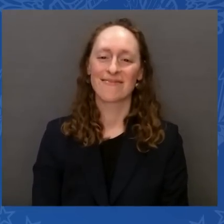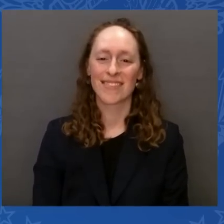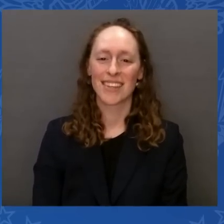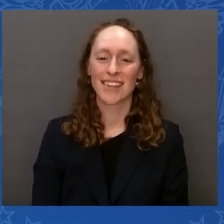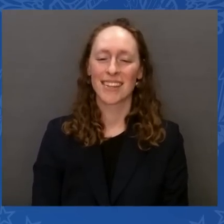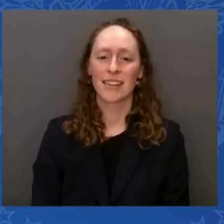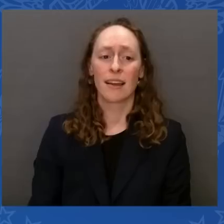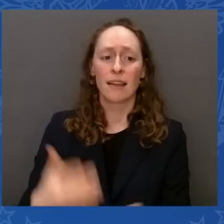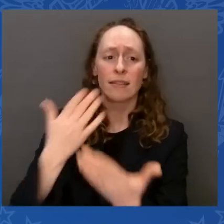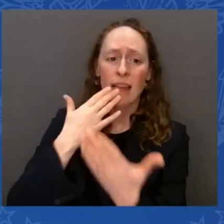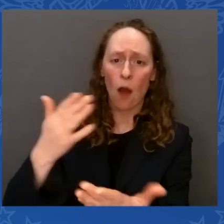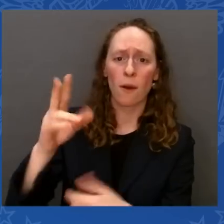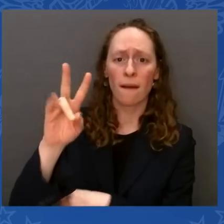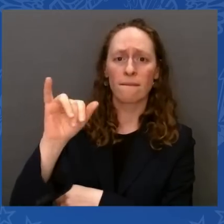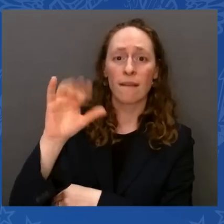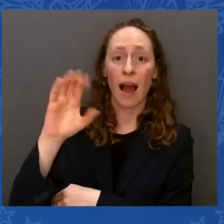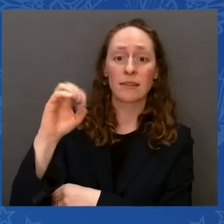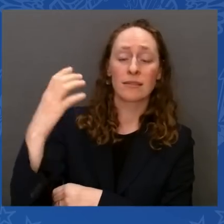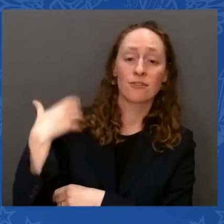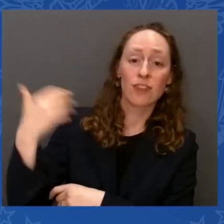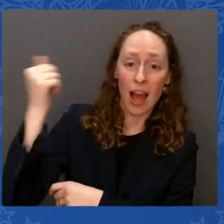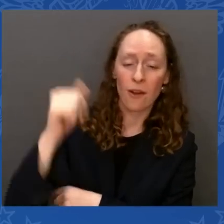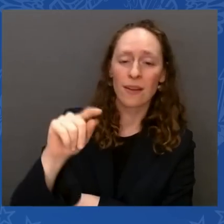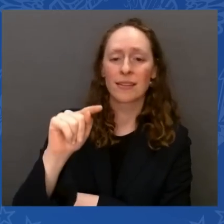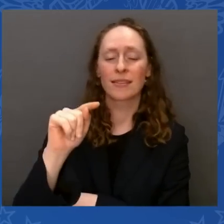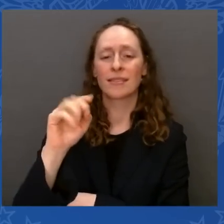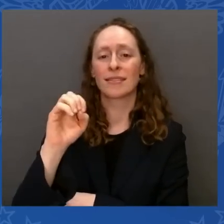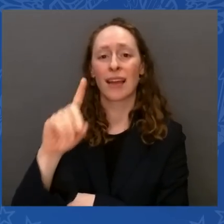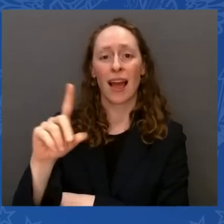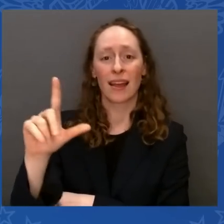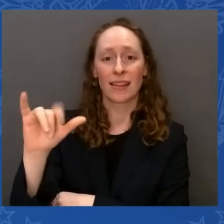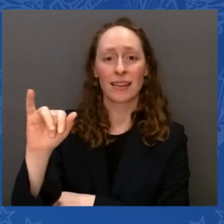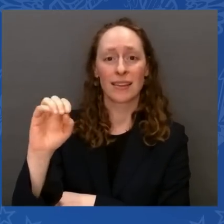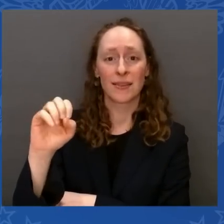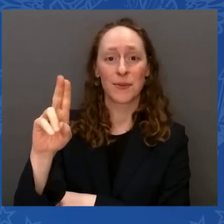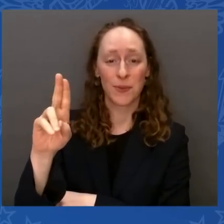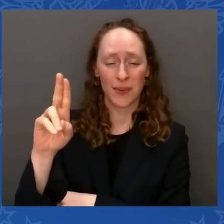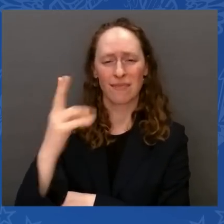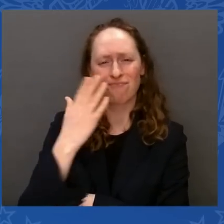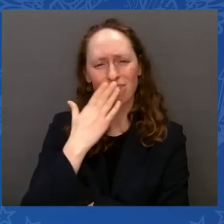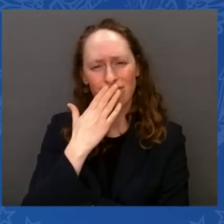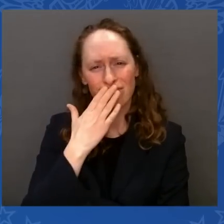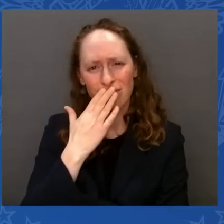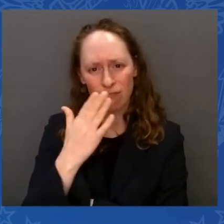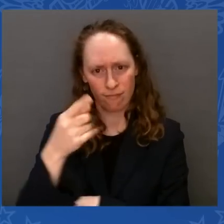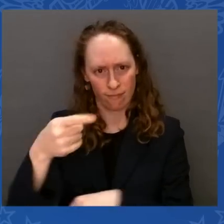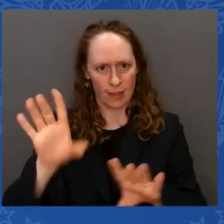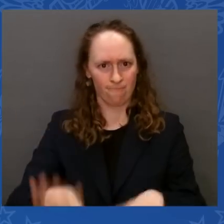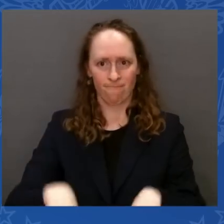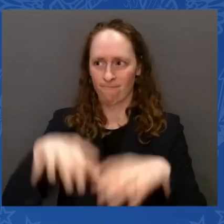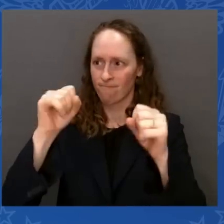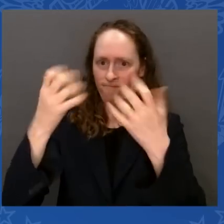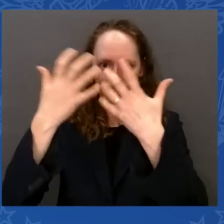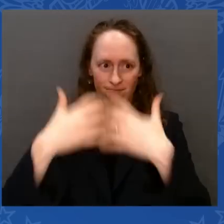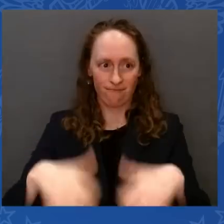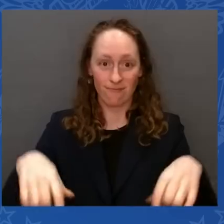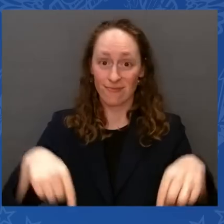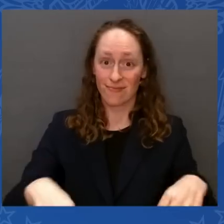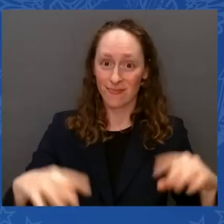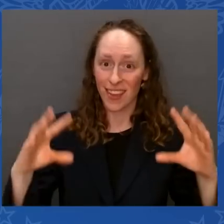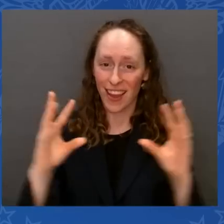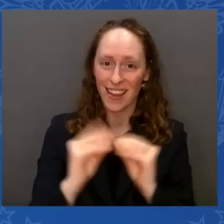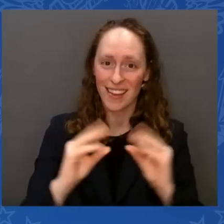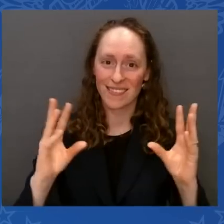in getting this conference off to an incredible start. Thank you Governor Moore for your amazing